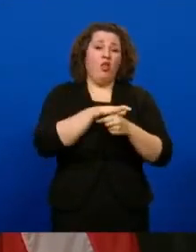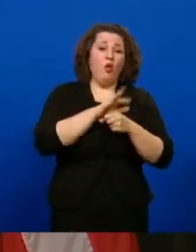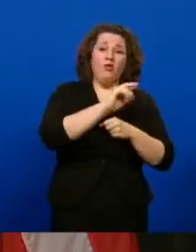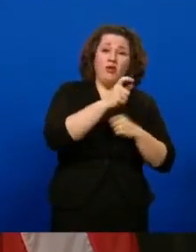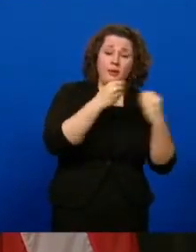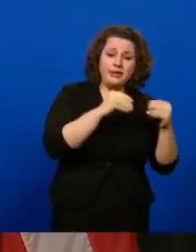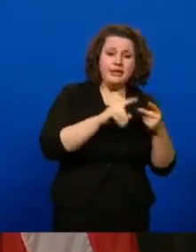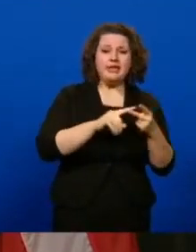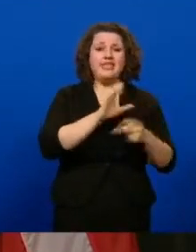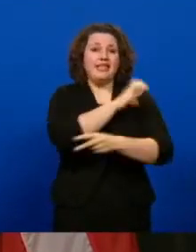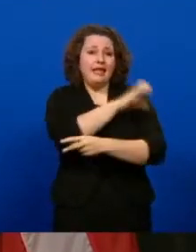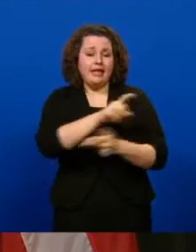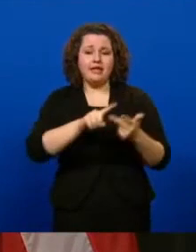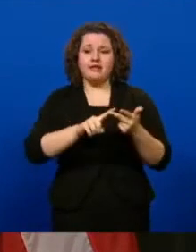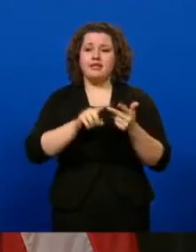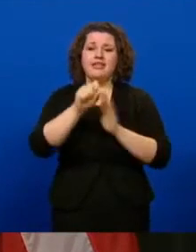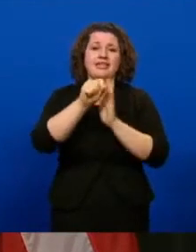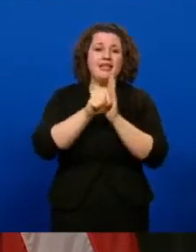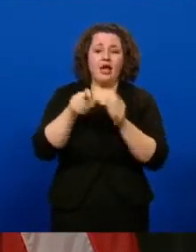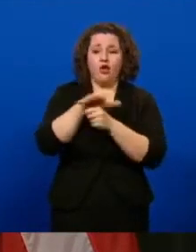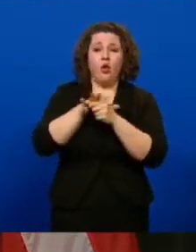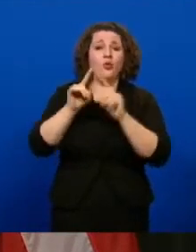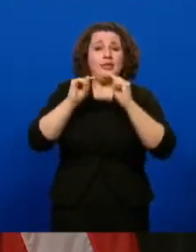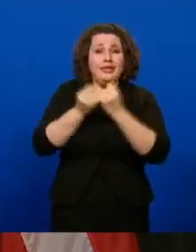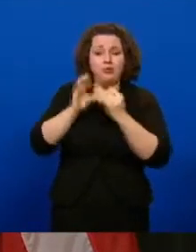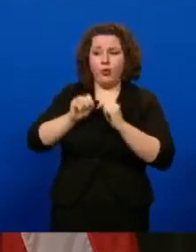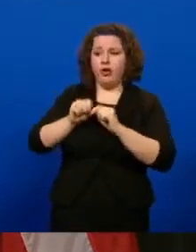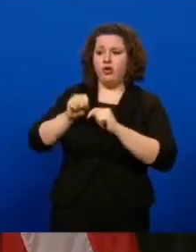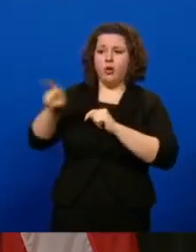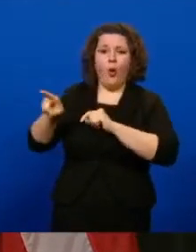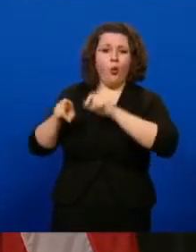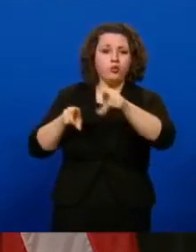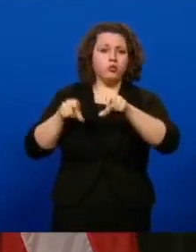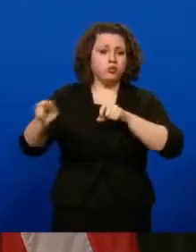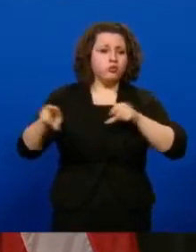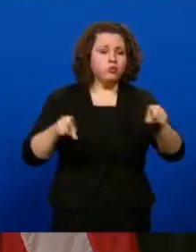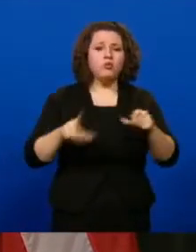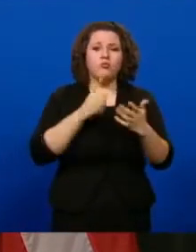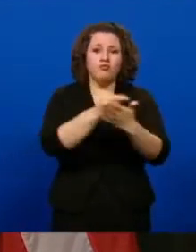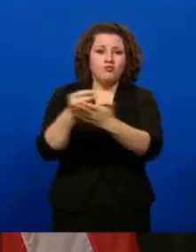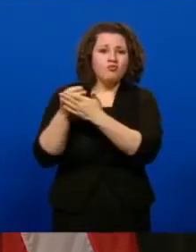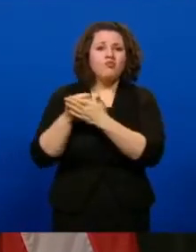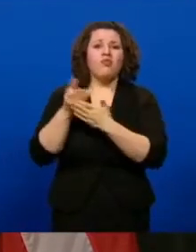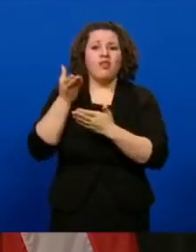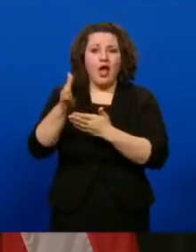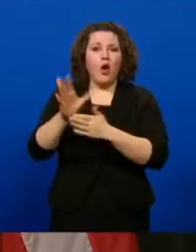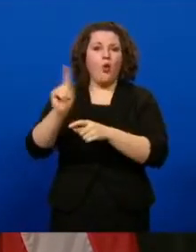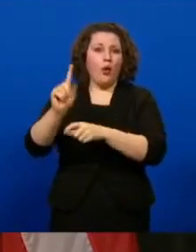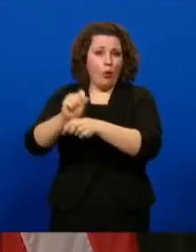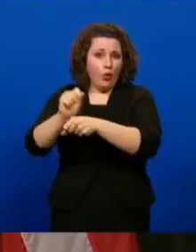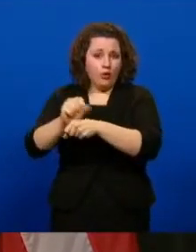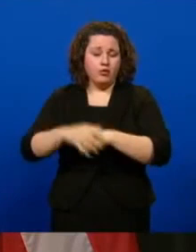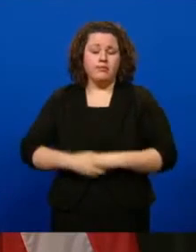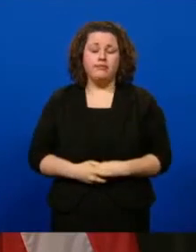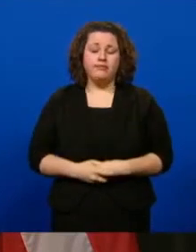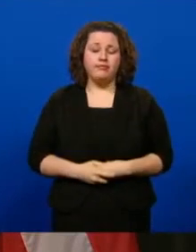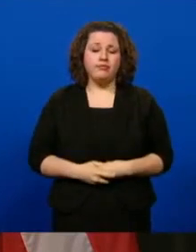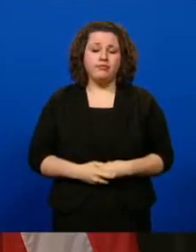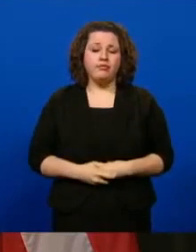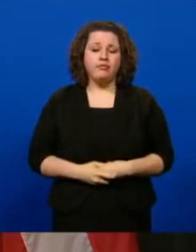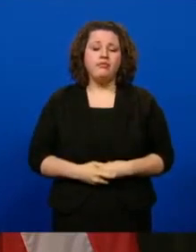and clinics to state and local strike teams that will vaccinate essential workers on-site at their place of employment.